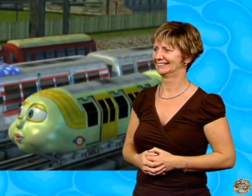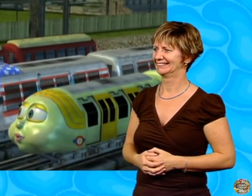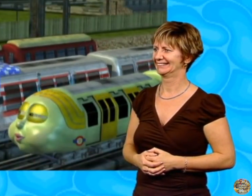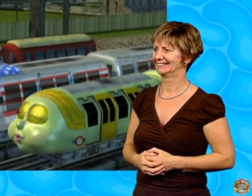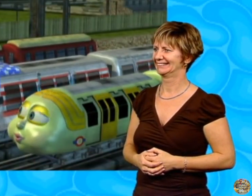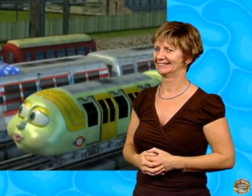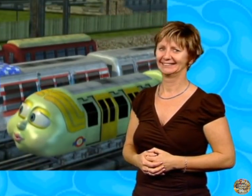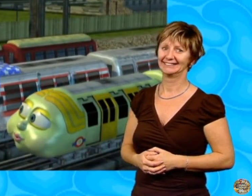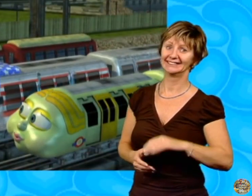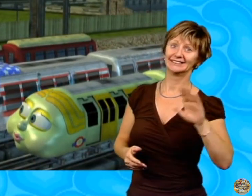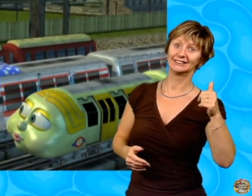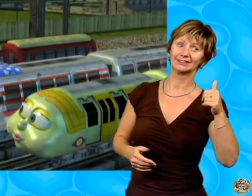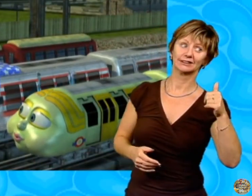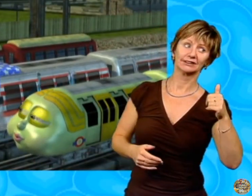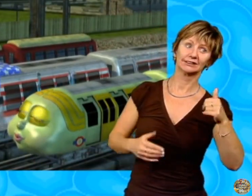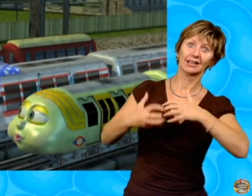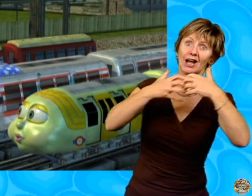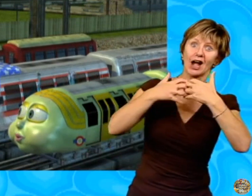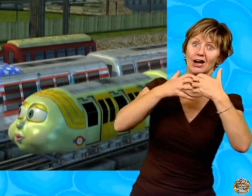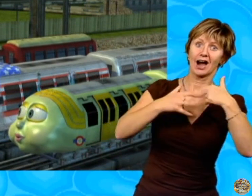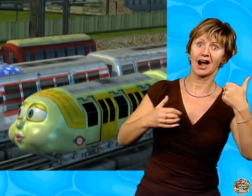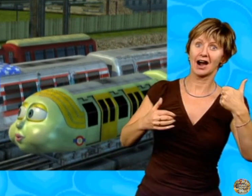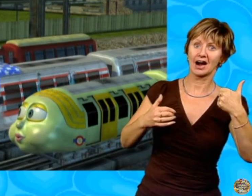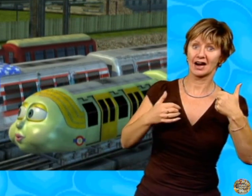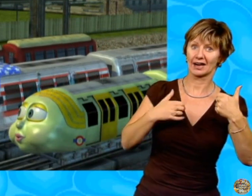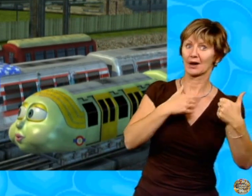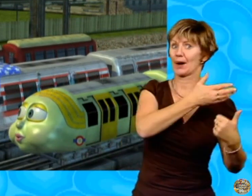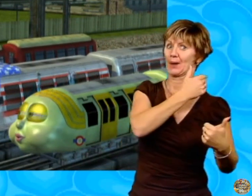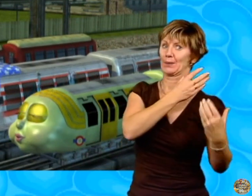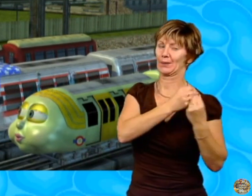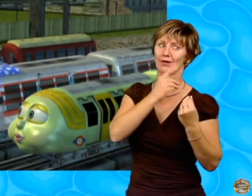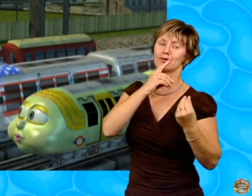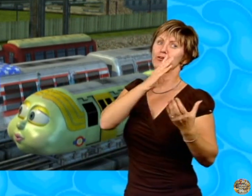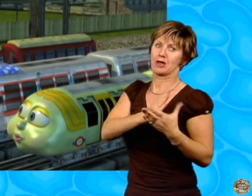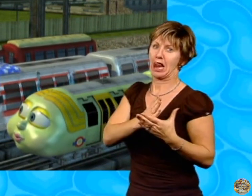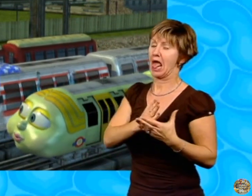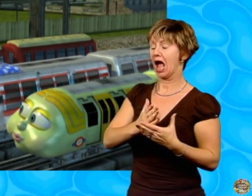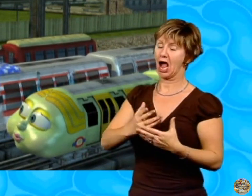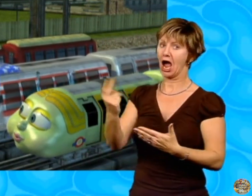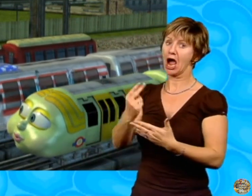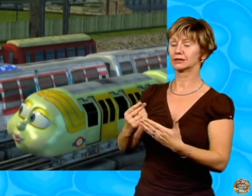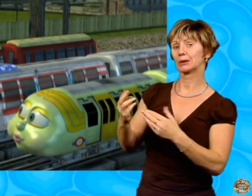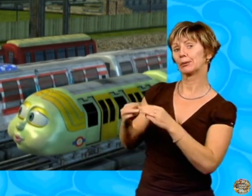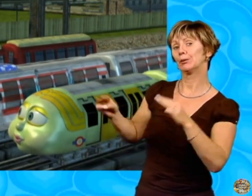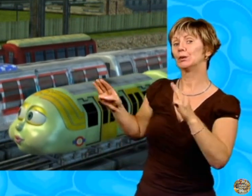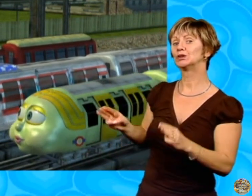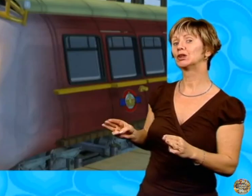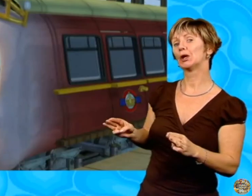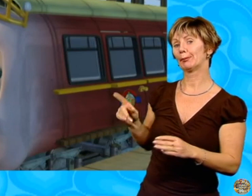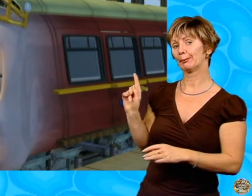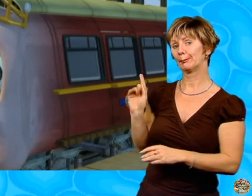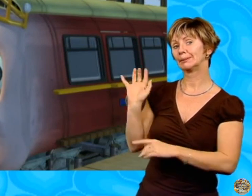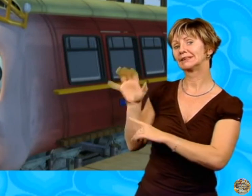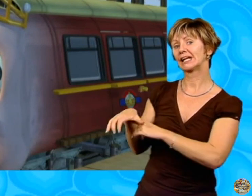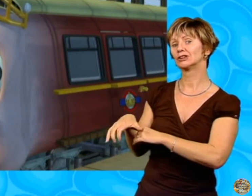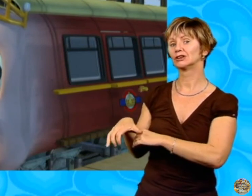Brooklyn? I'd like you to come with me to see some real art at the museum station. Oh, but I'm...